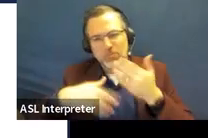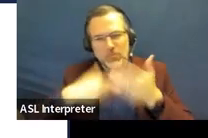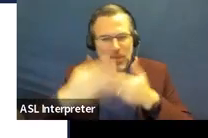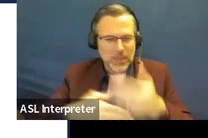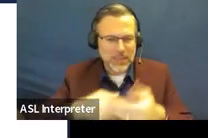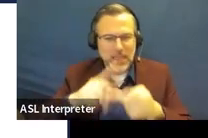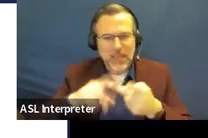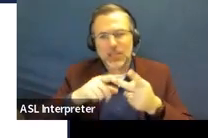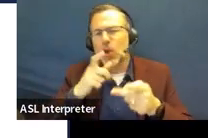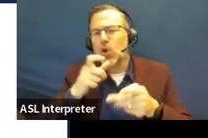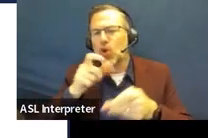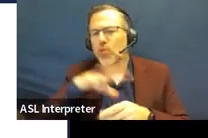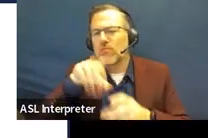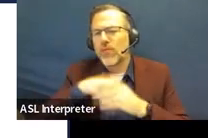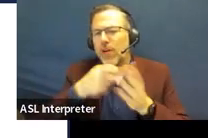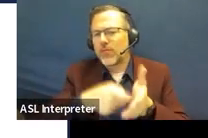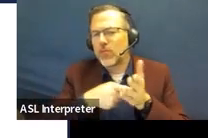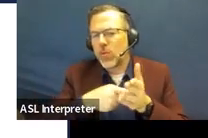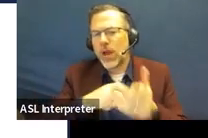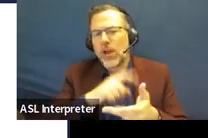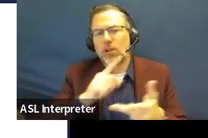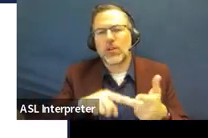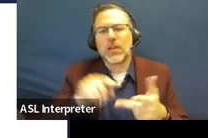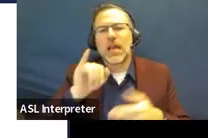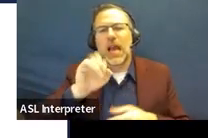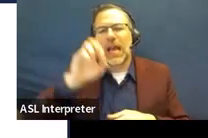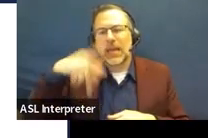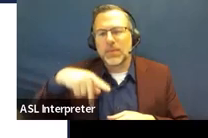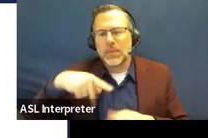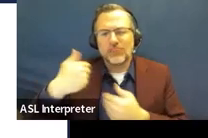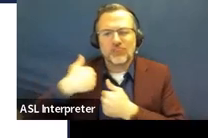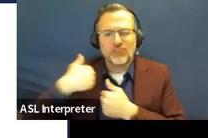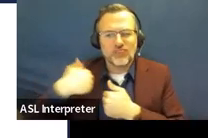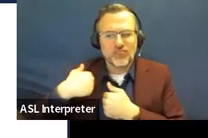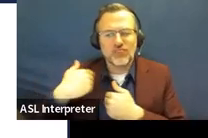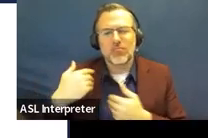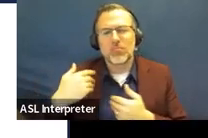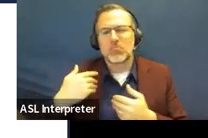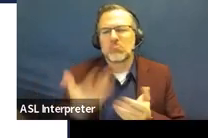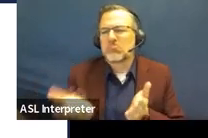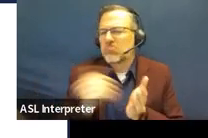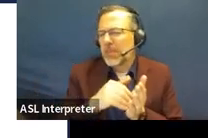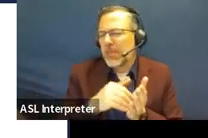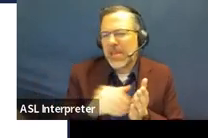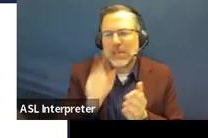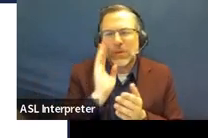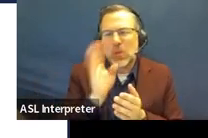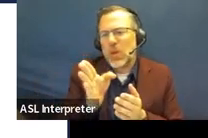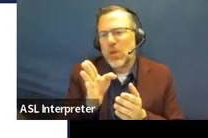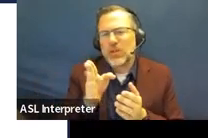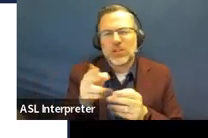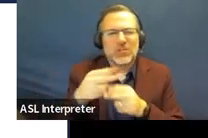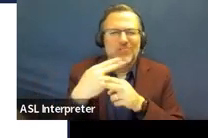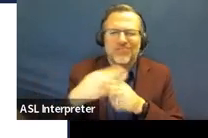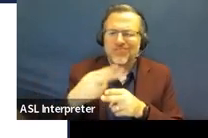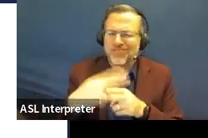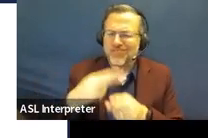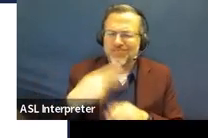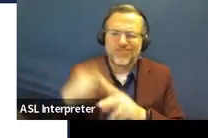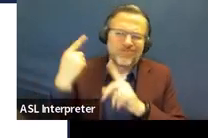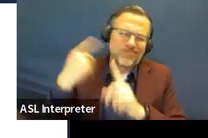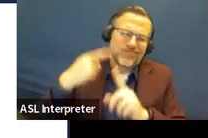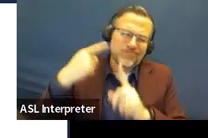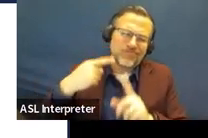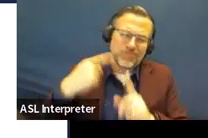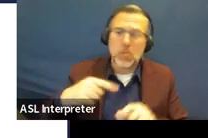the major IEP responsibilities, and some timeline stuff. And again, we'll just kind of go over the very basics we could dive